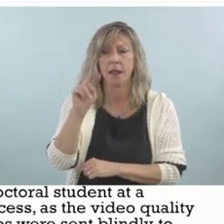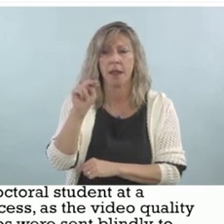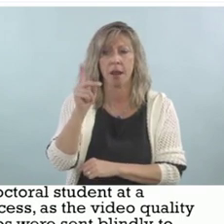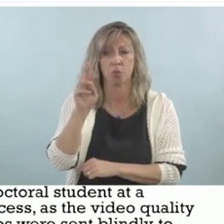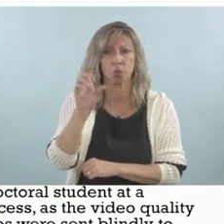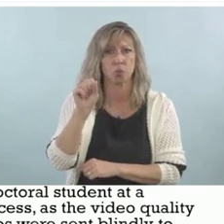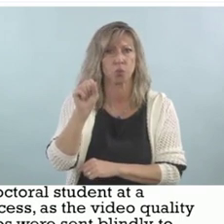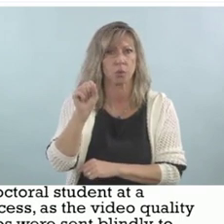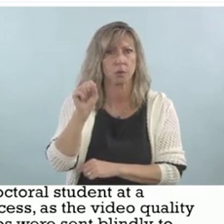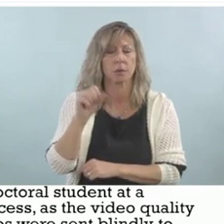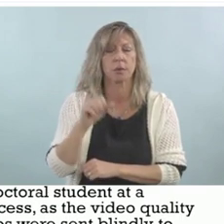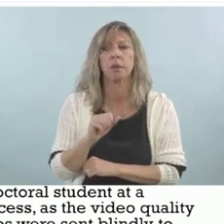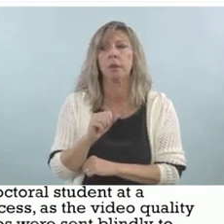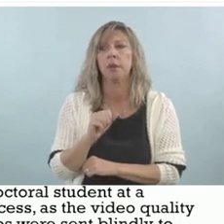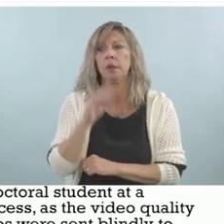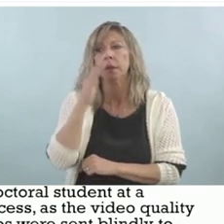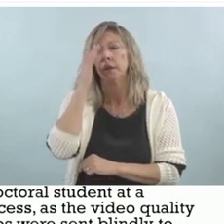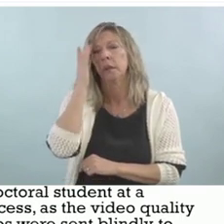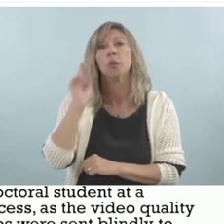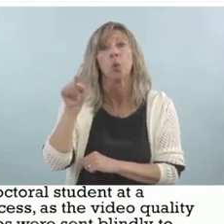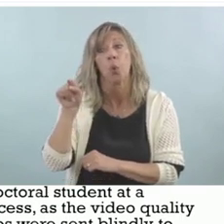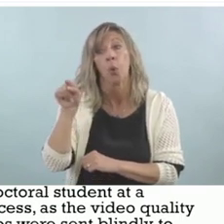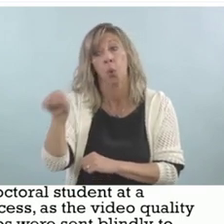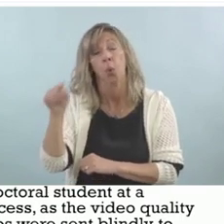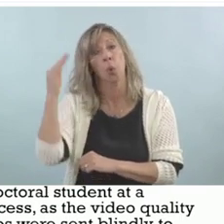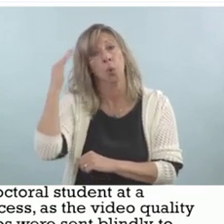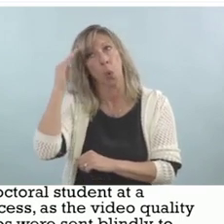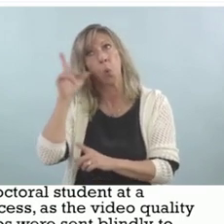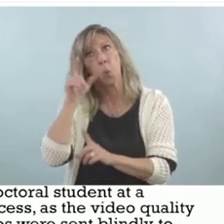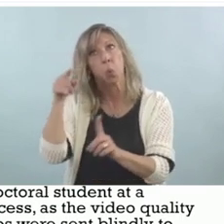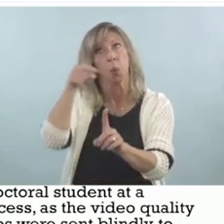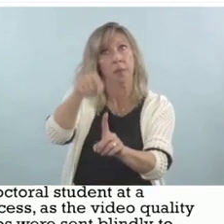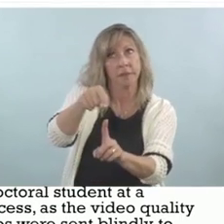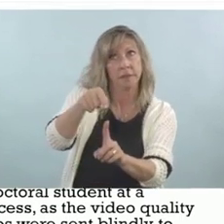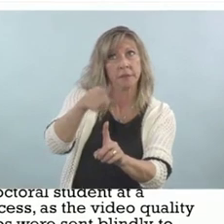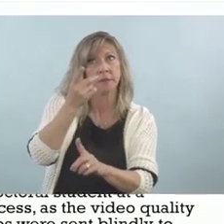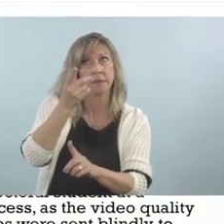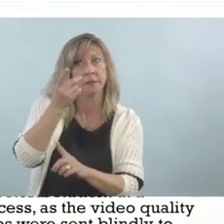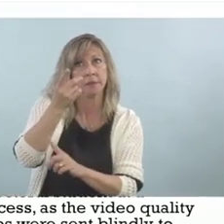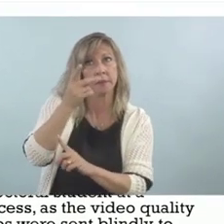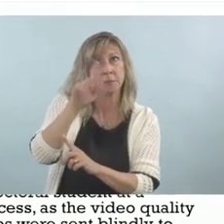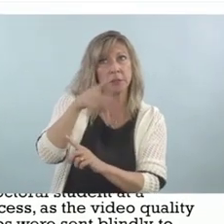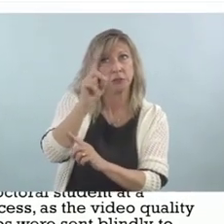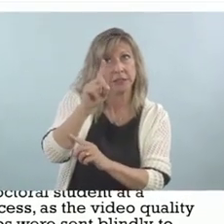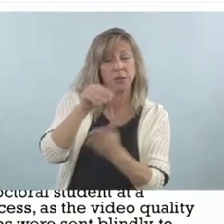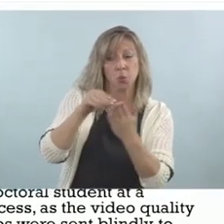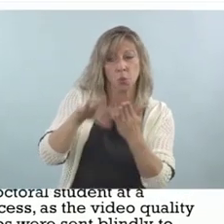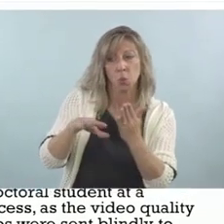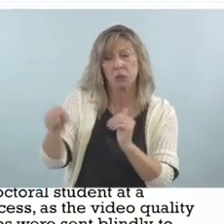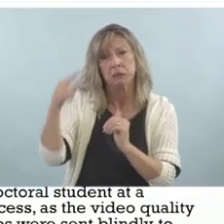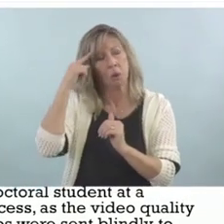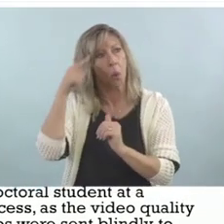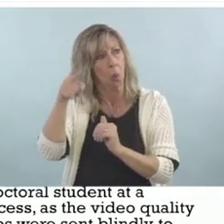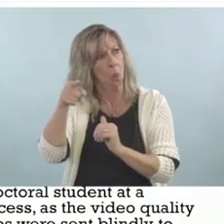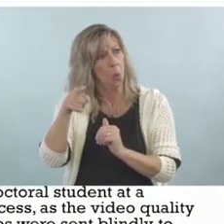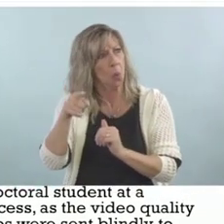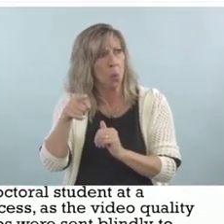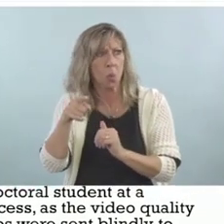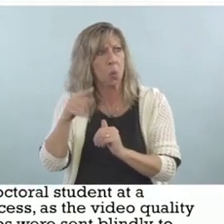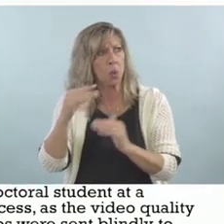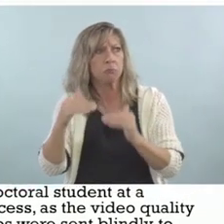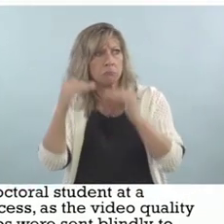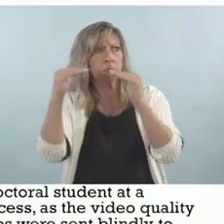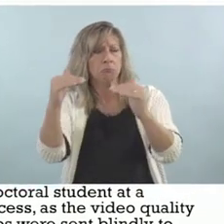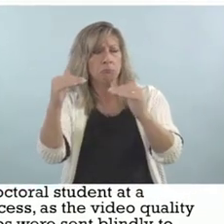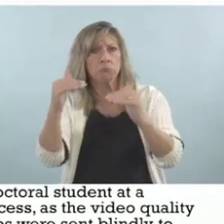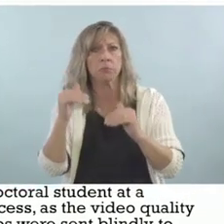she knew this doctoral student and thought very highly of him. And so, oh, I didn't realize